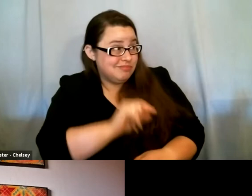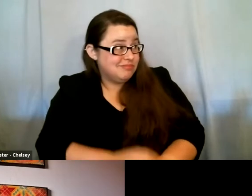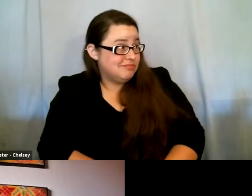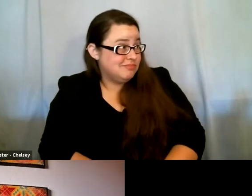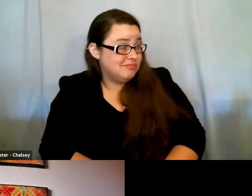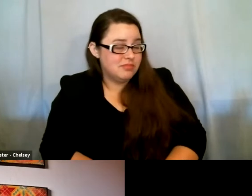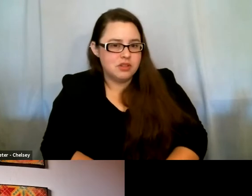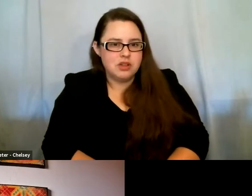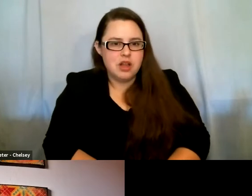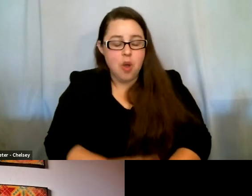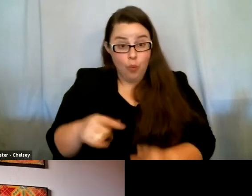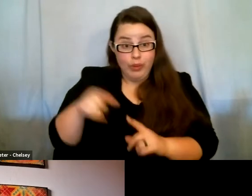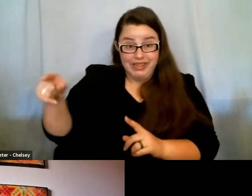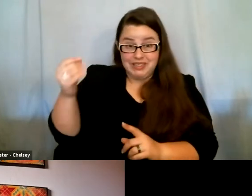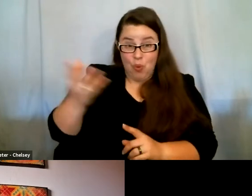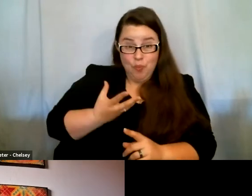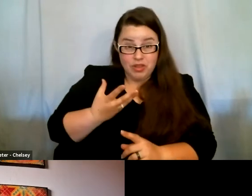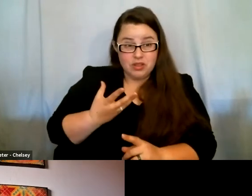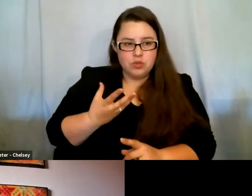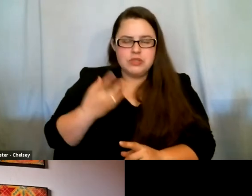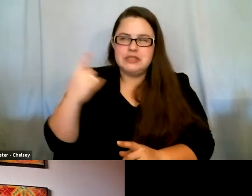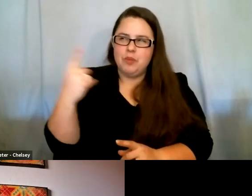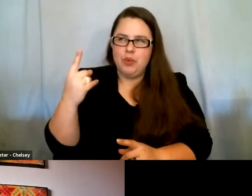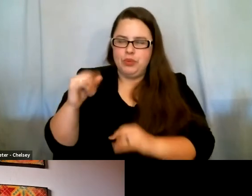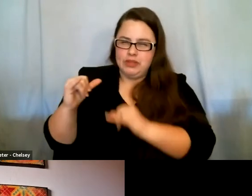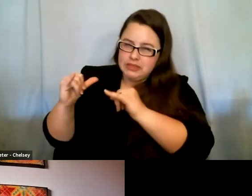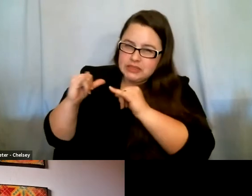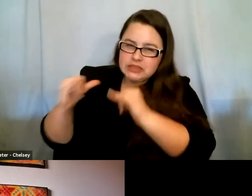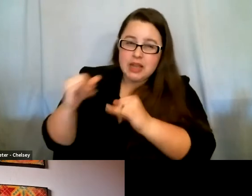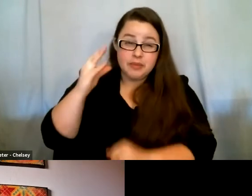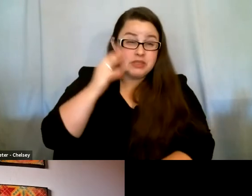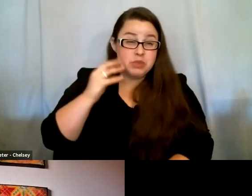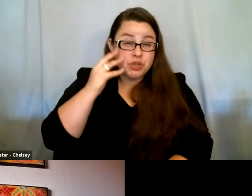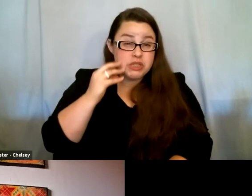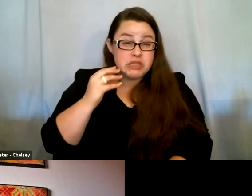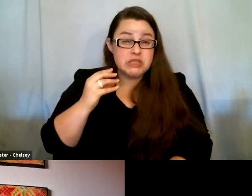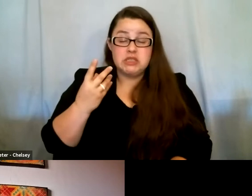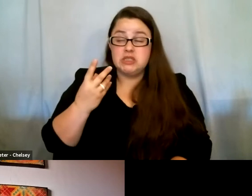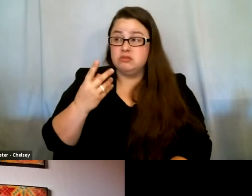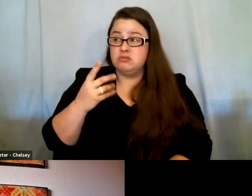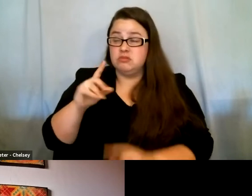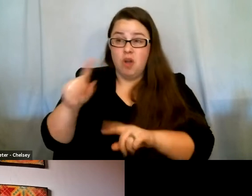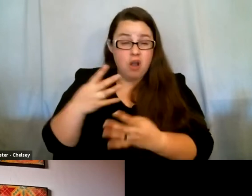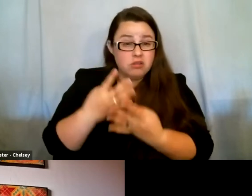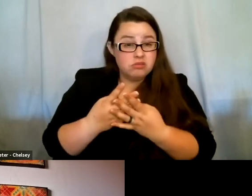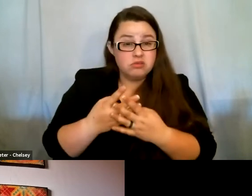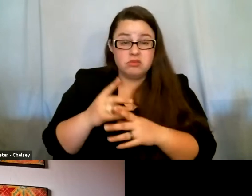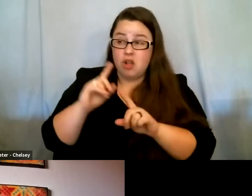And when he told me that when it was coming from someone who has the same experience as me, been incarcerated, been in solitary,